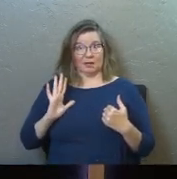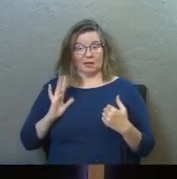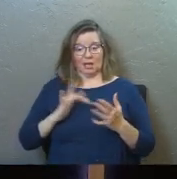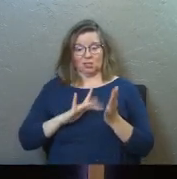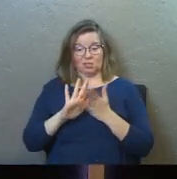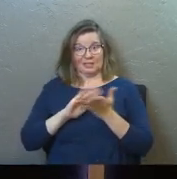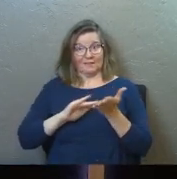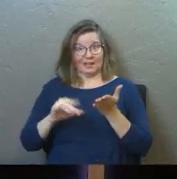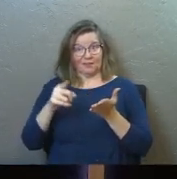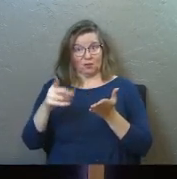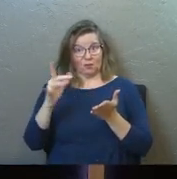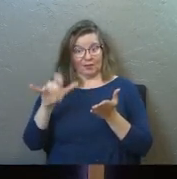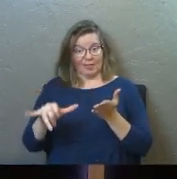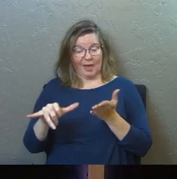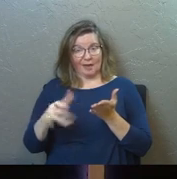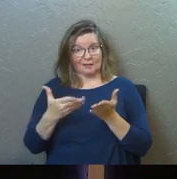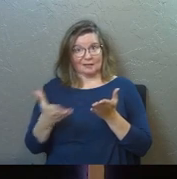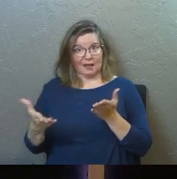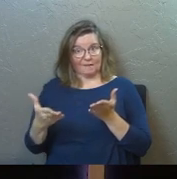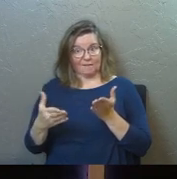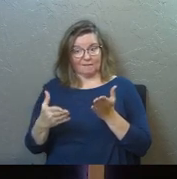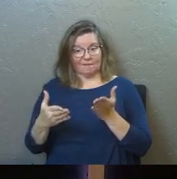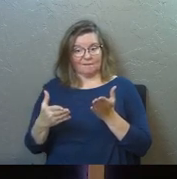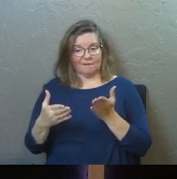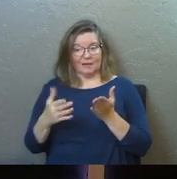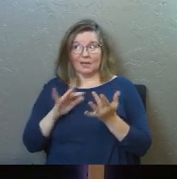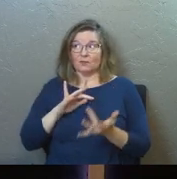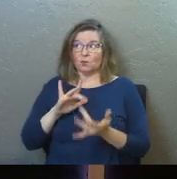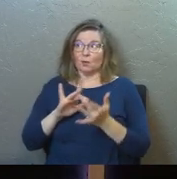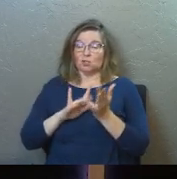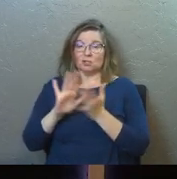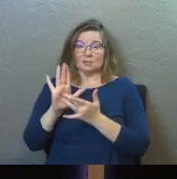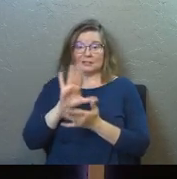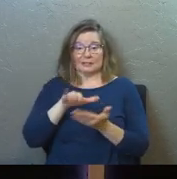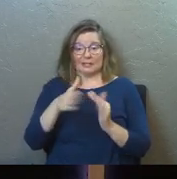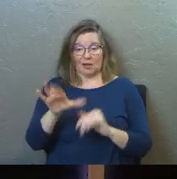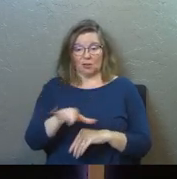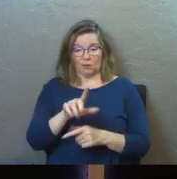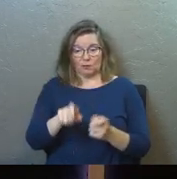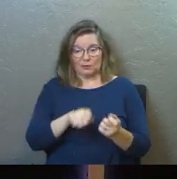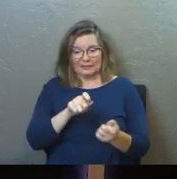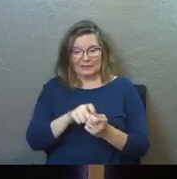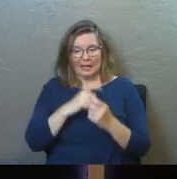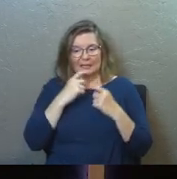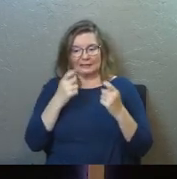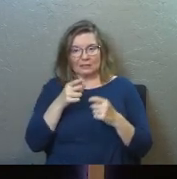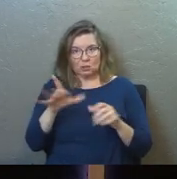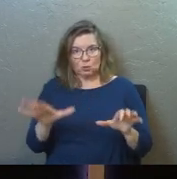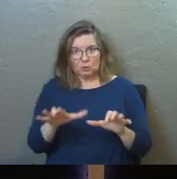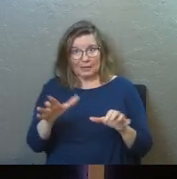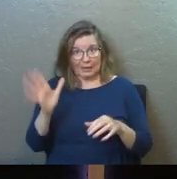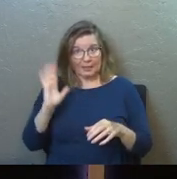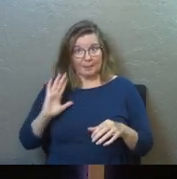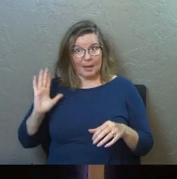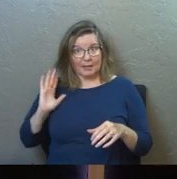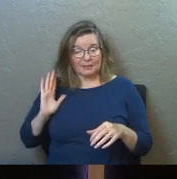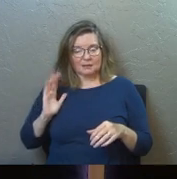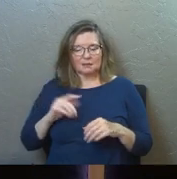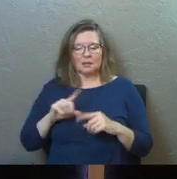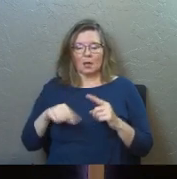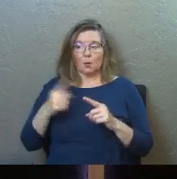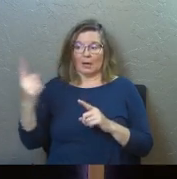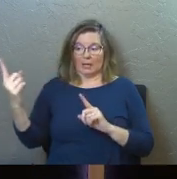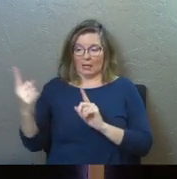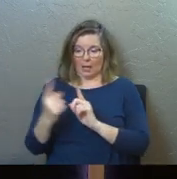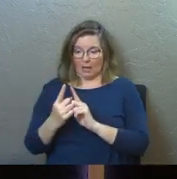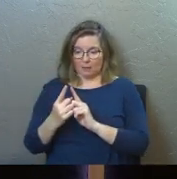and Jesus has forgiven you for that. If you reach out to Jesus Christ, he died on the cross for those exact sins that you did in the past, and